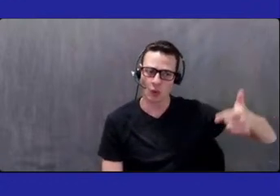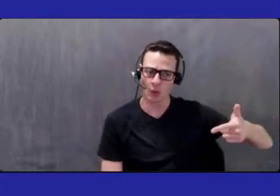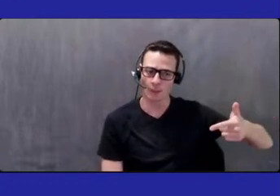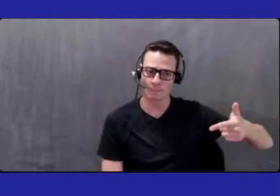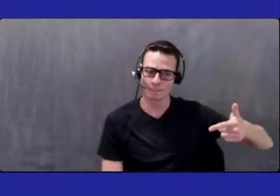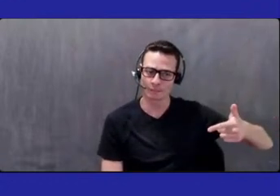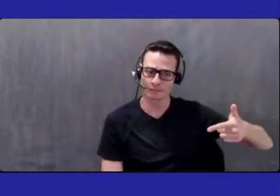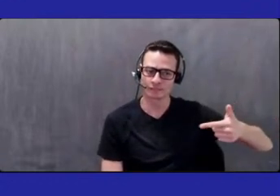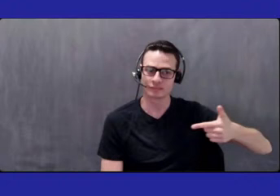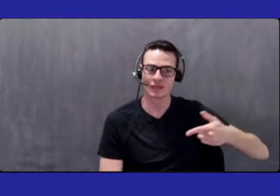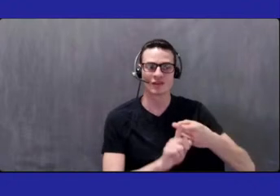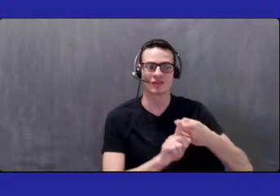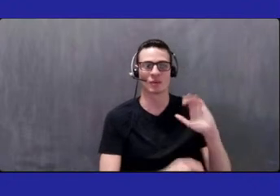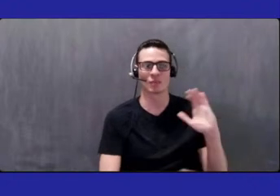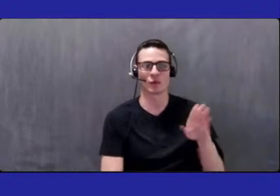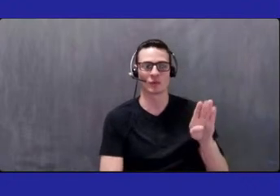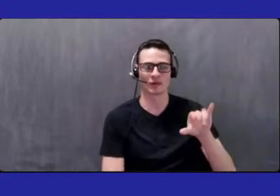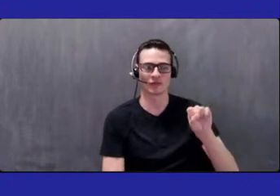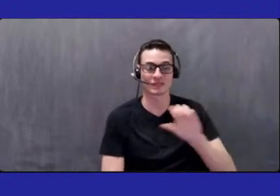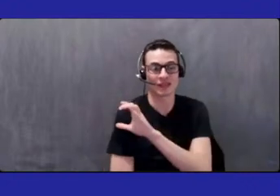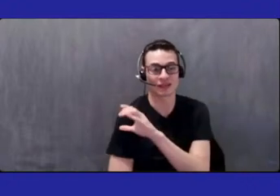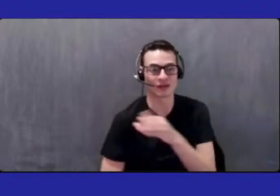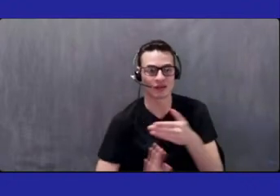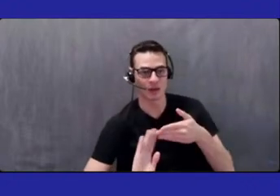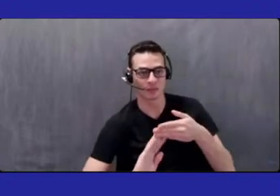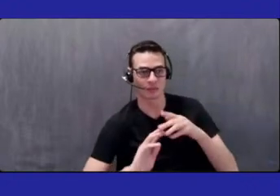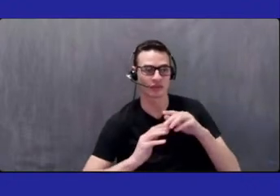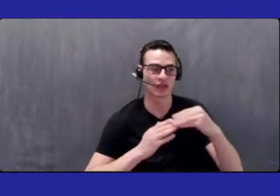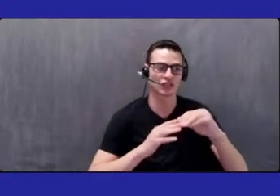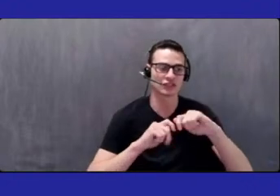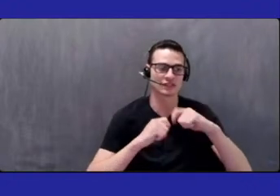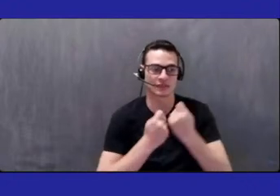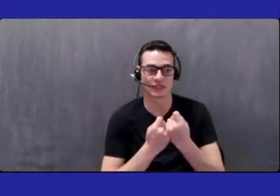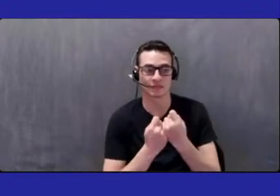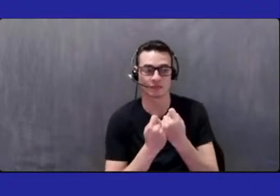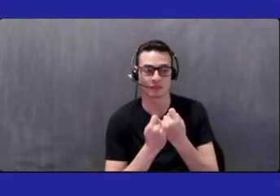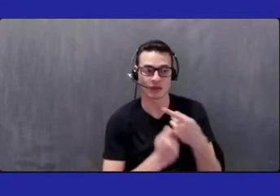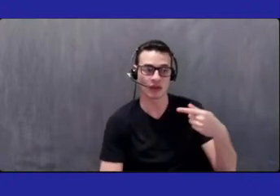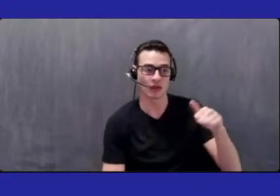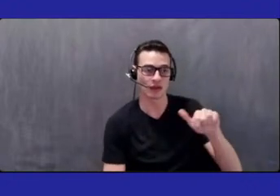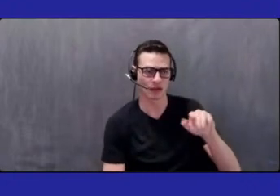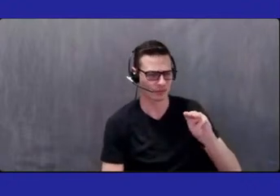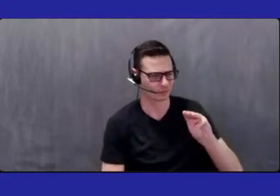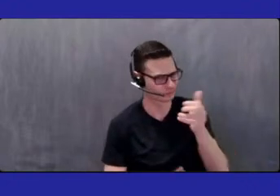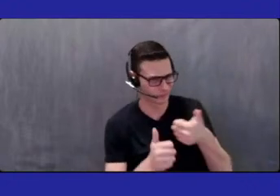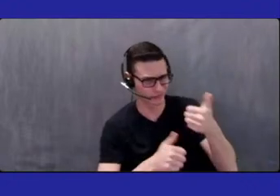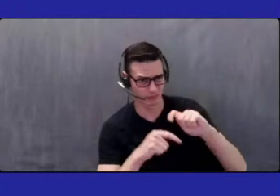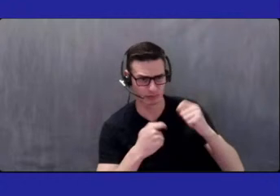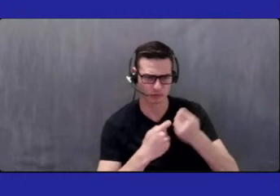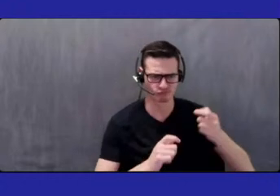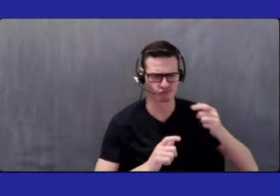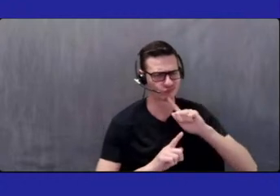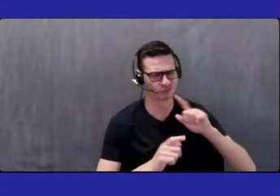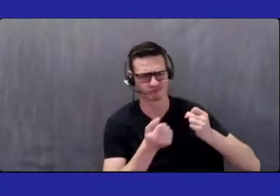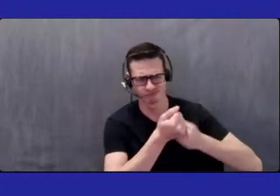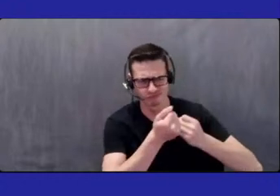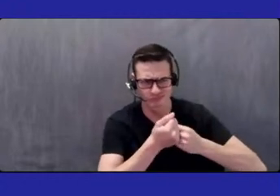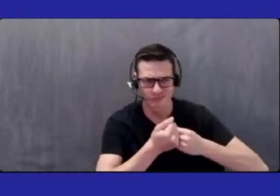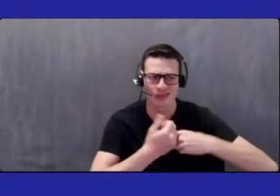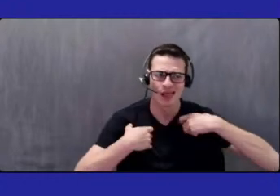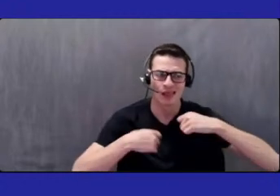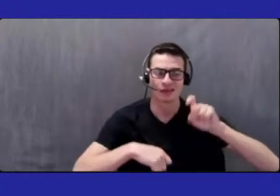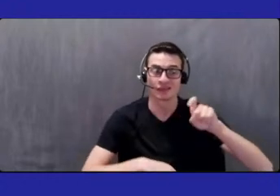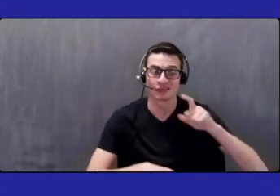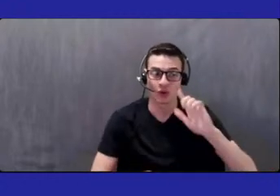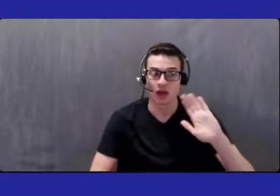clinical team, operational team, Gotham's executive team for their tireless commitment to serving the healthcare needs of our neighborhood